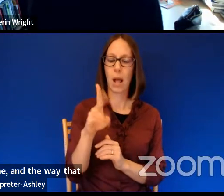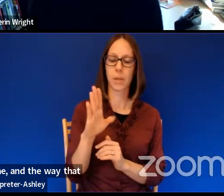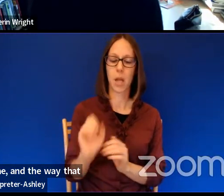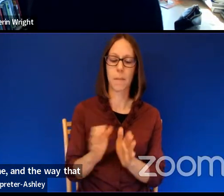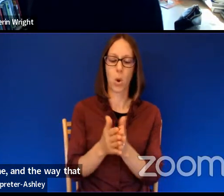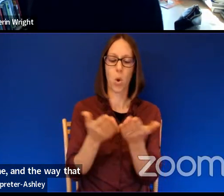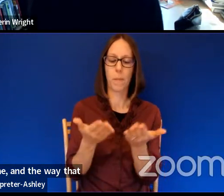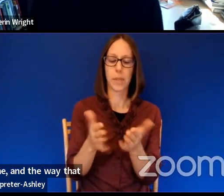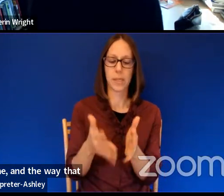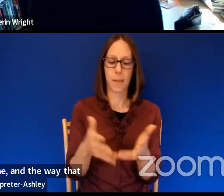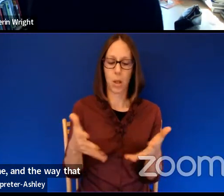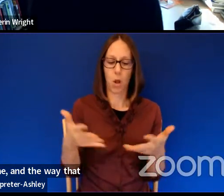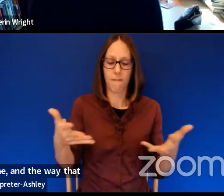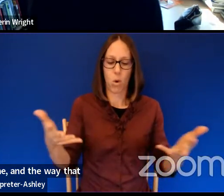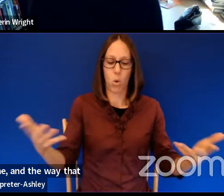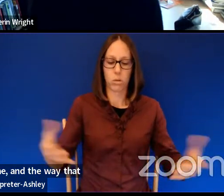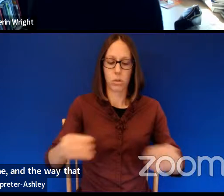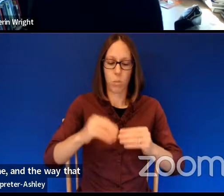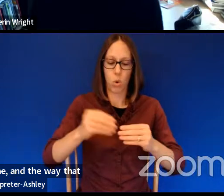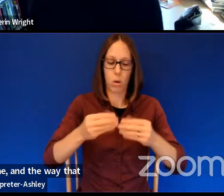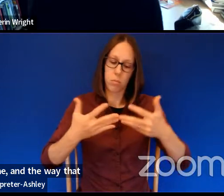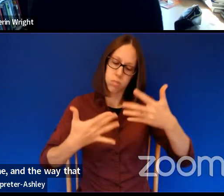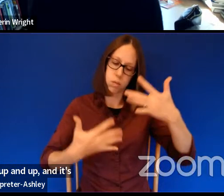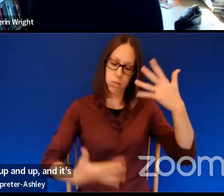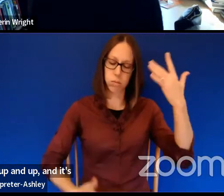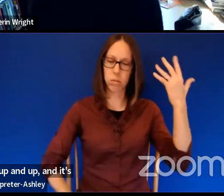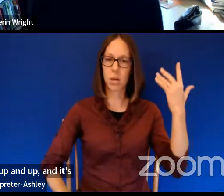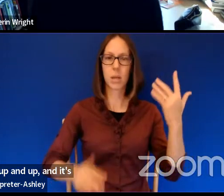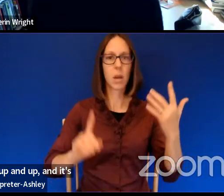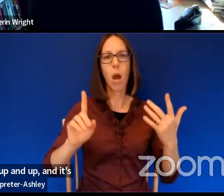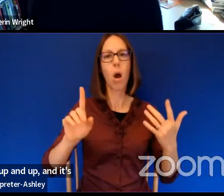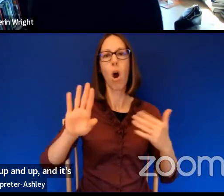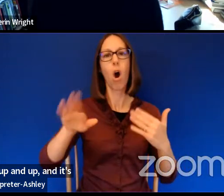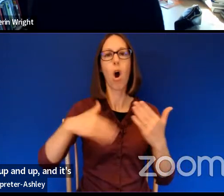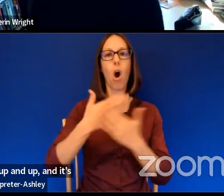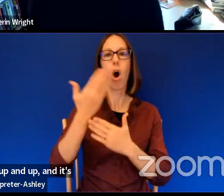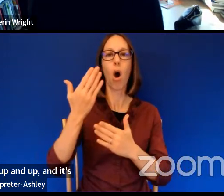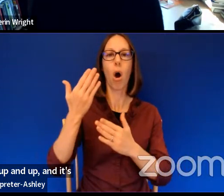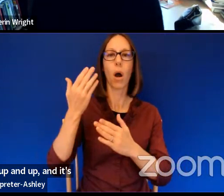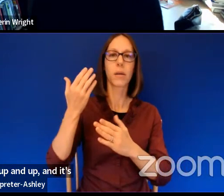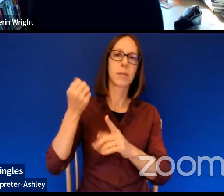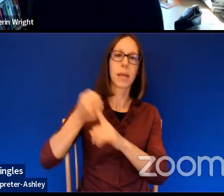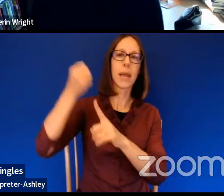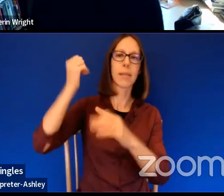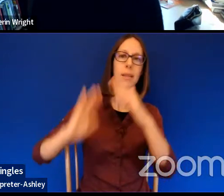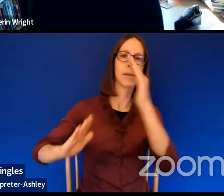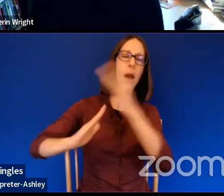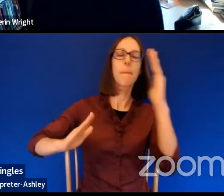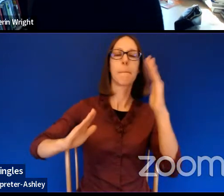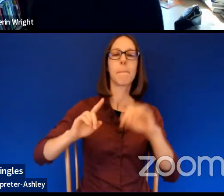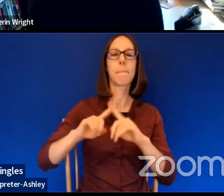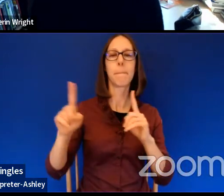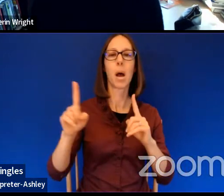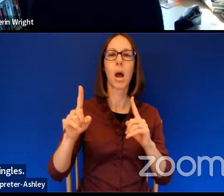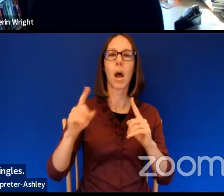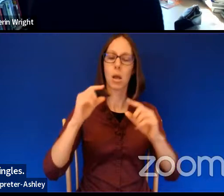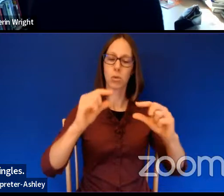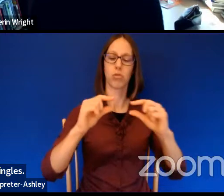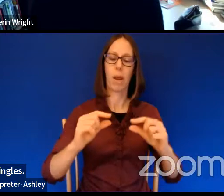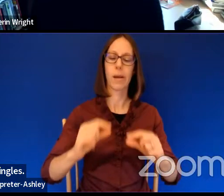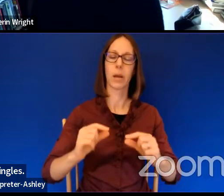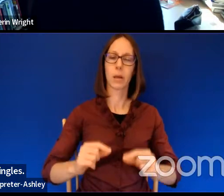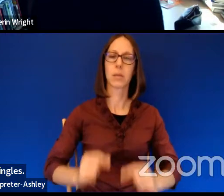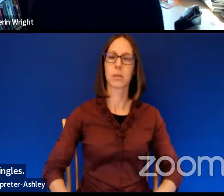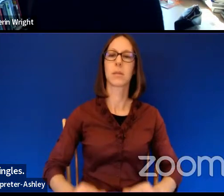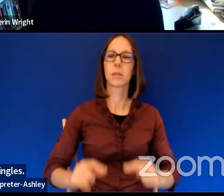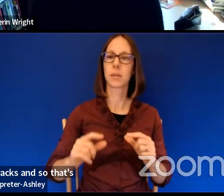and up and up. And it's not all, you know, hit singles, you have to have kind of album tracks. And so that's what it seemed